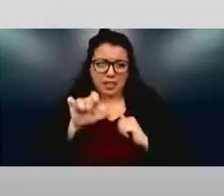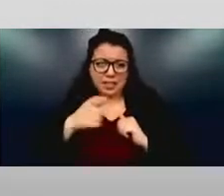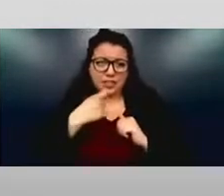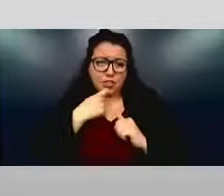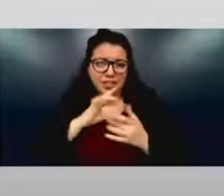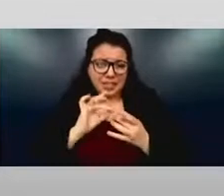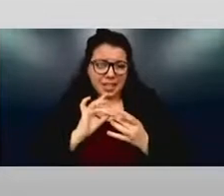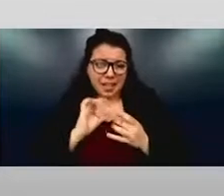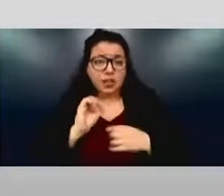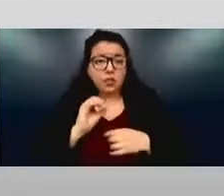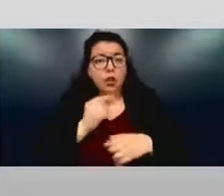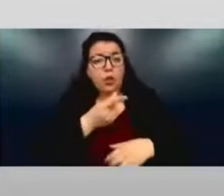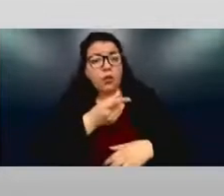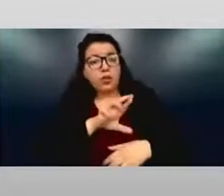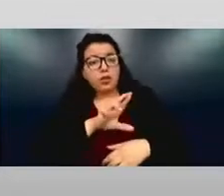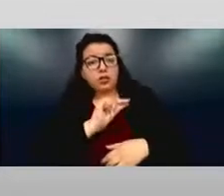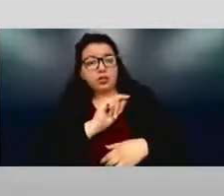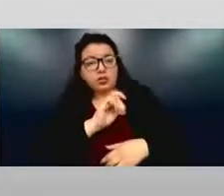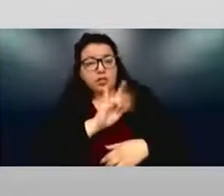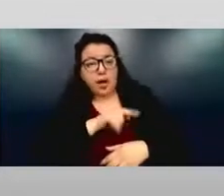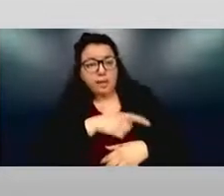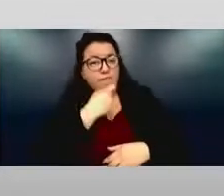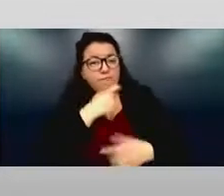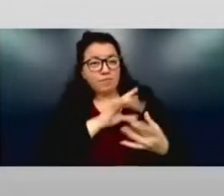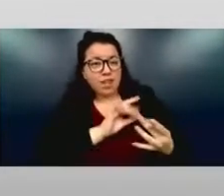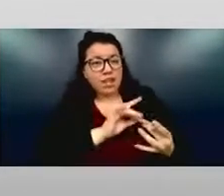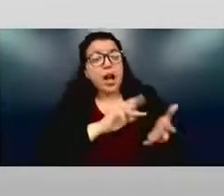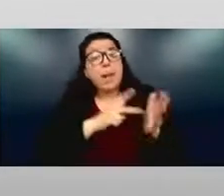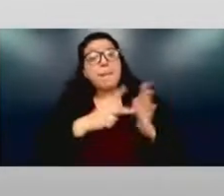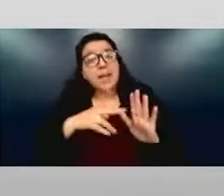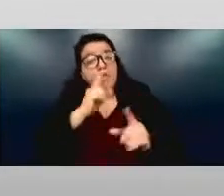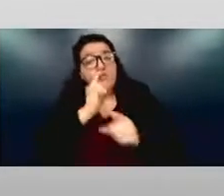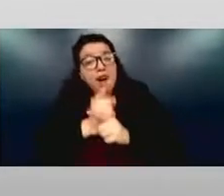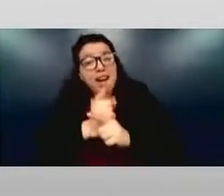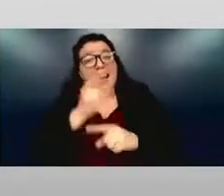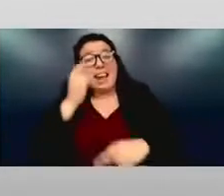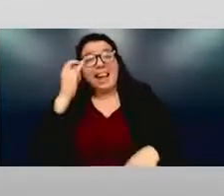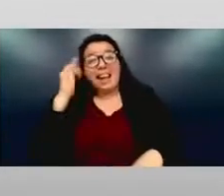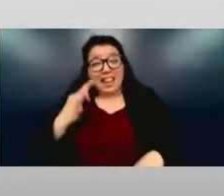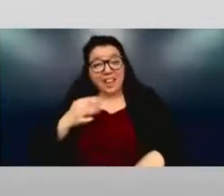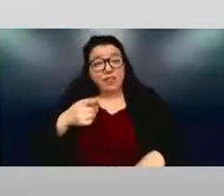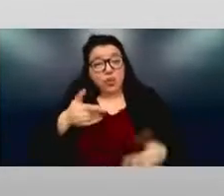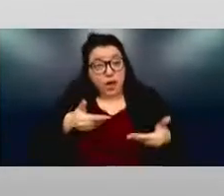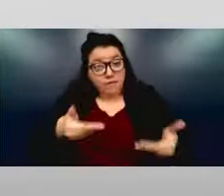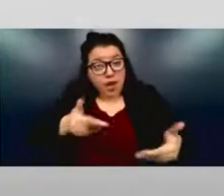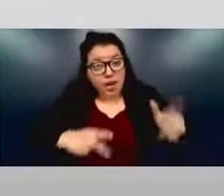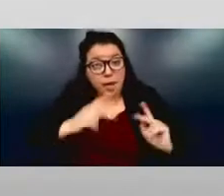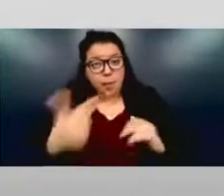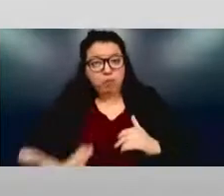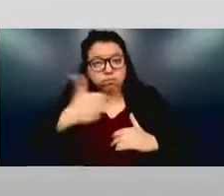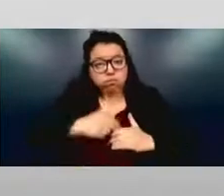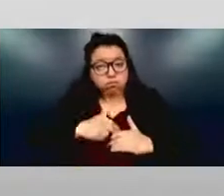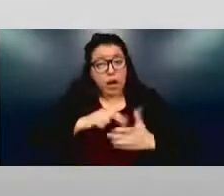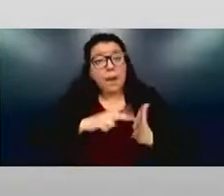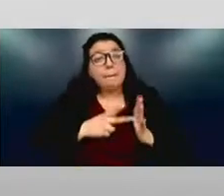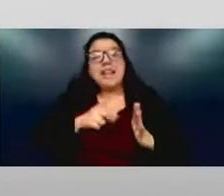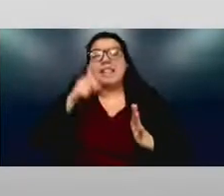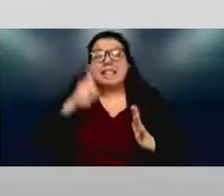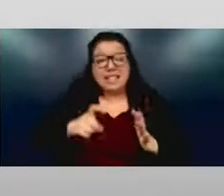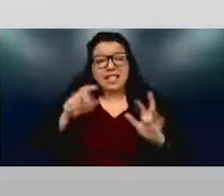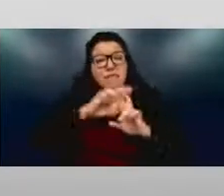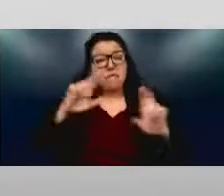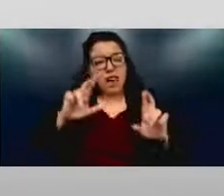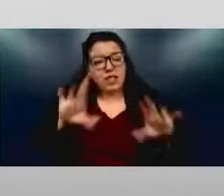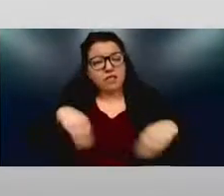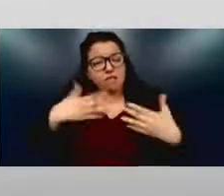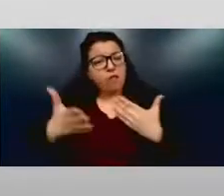actually be prepared to provide the things that individuals need if they're coming. And so, you know, I was going to tell a really brief story